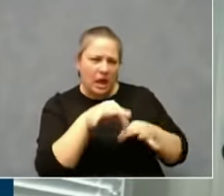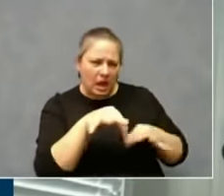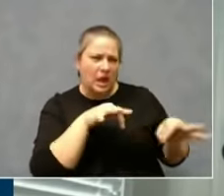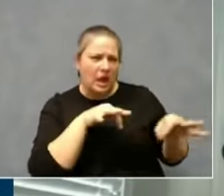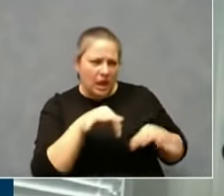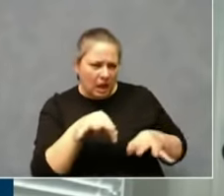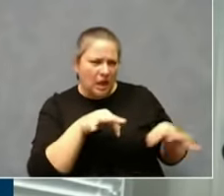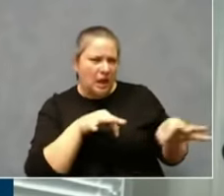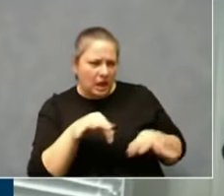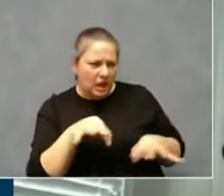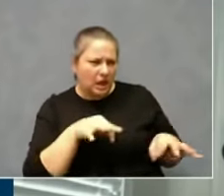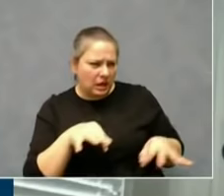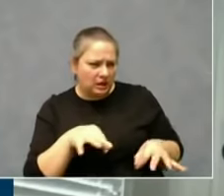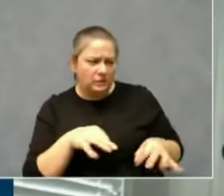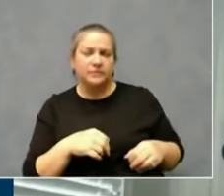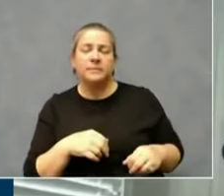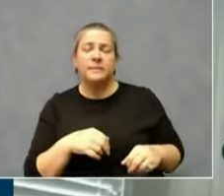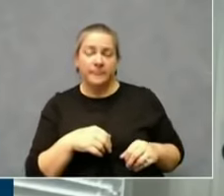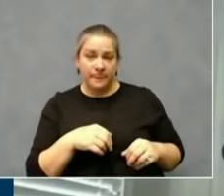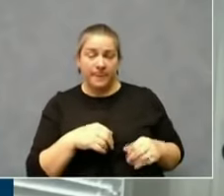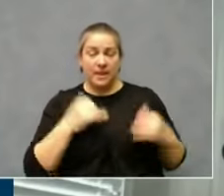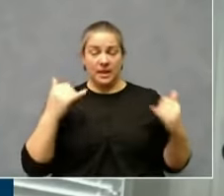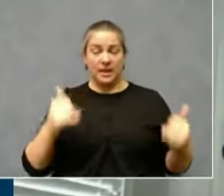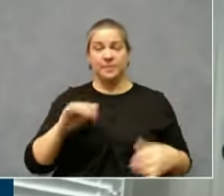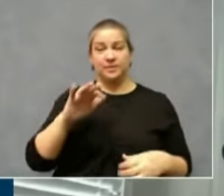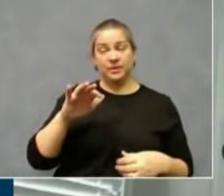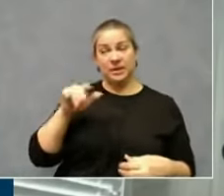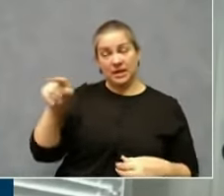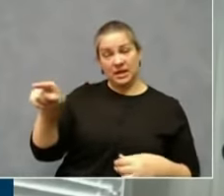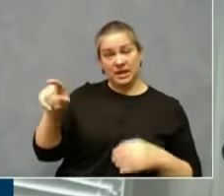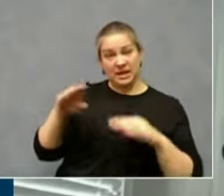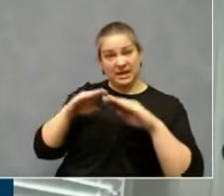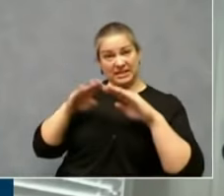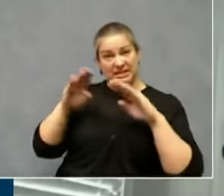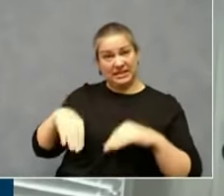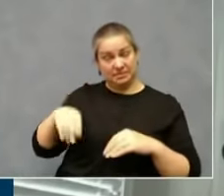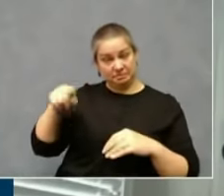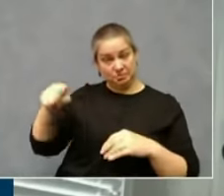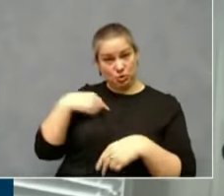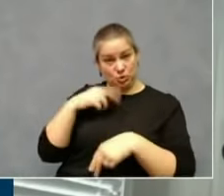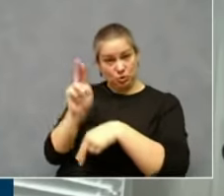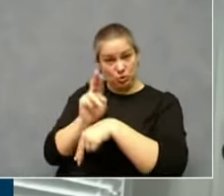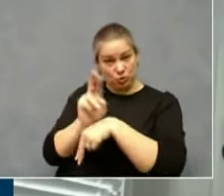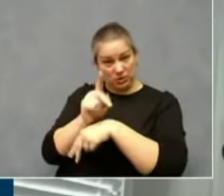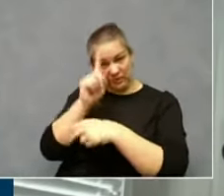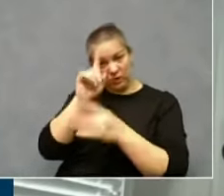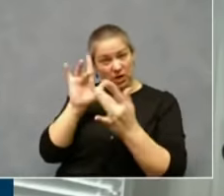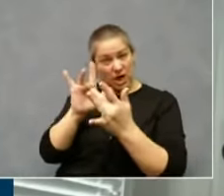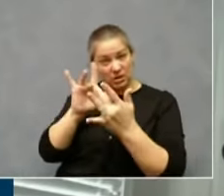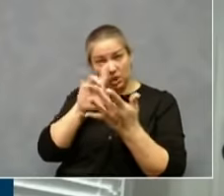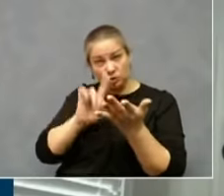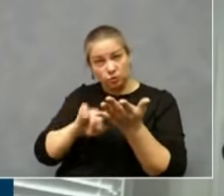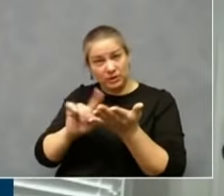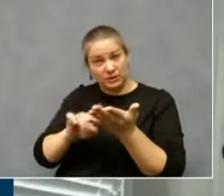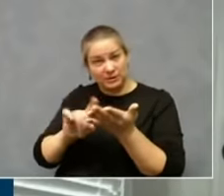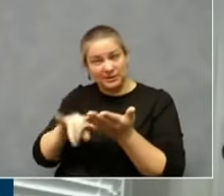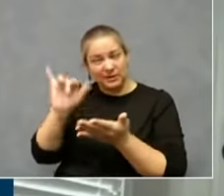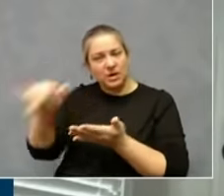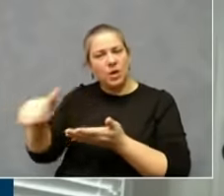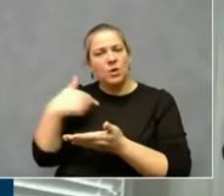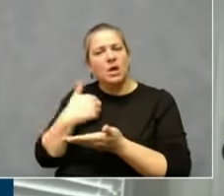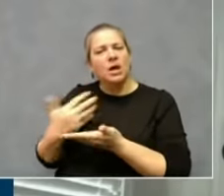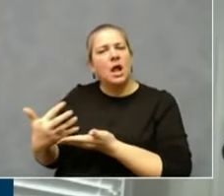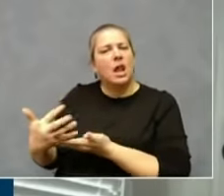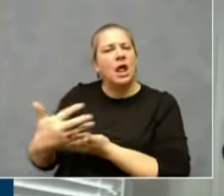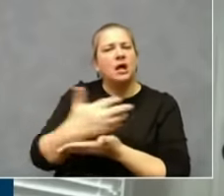the newer system that we built to integrate the state for contact tracing to try to collect the information and support the local health